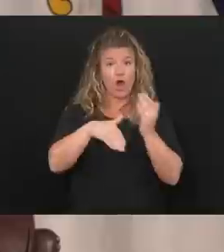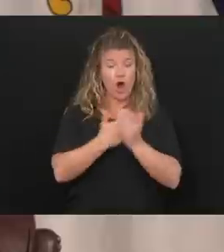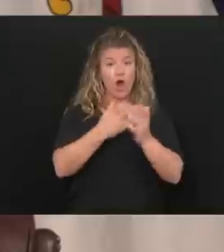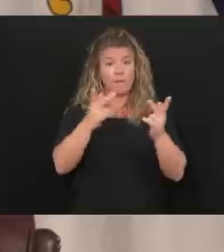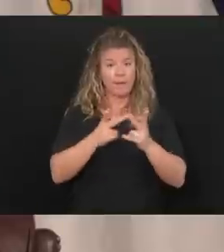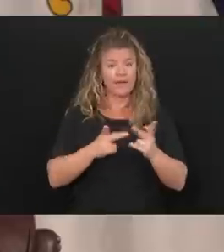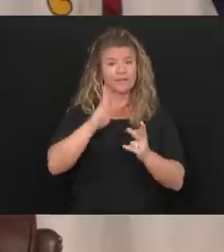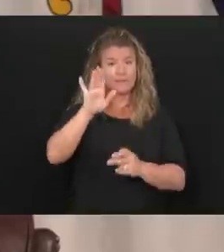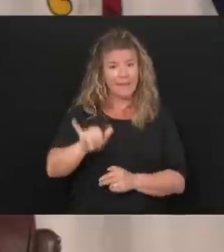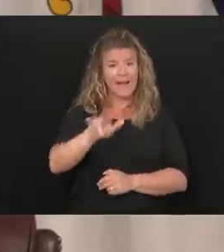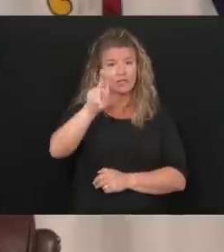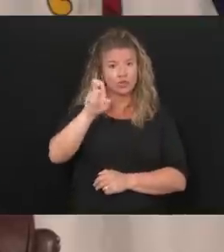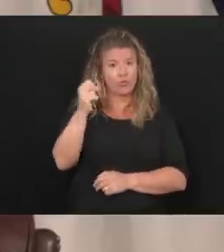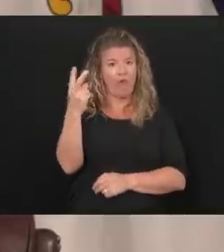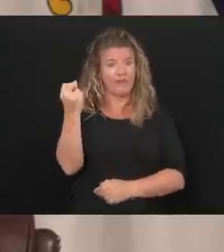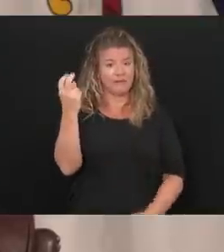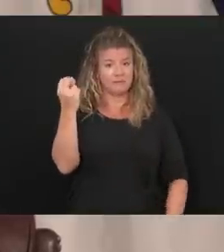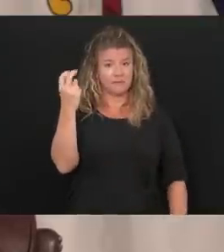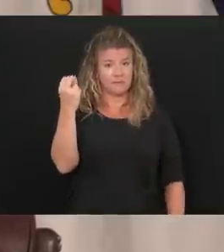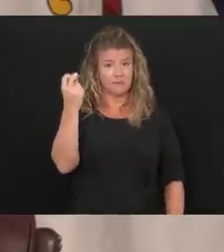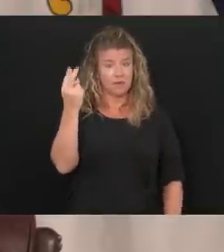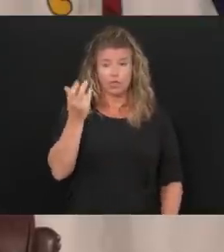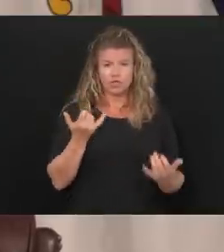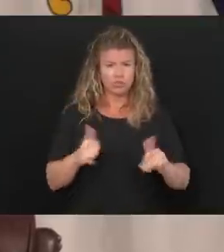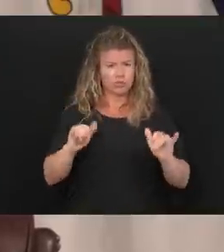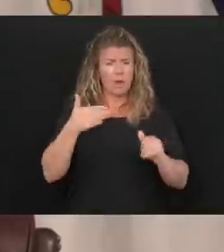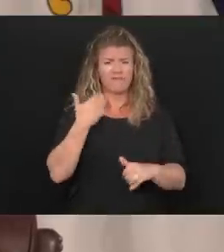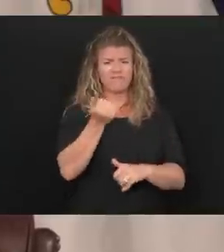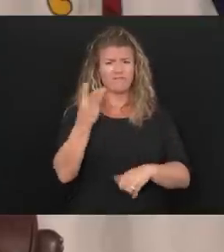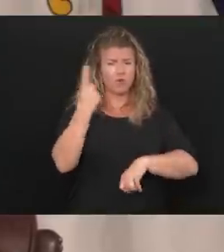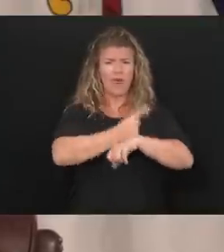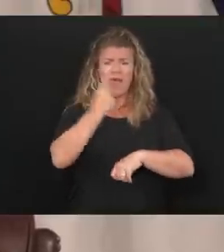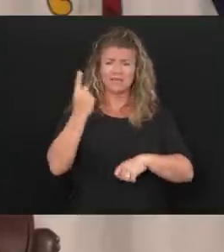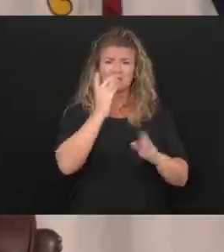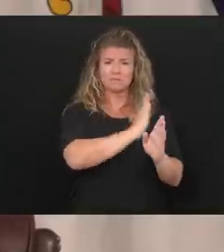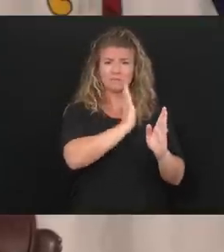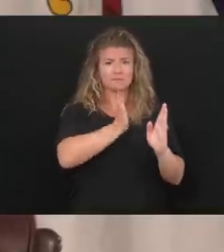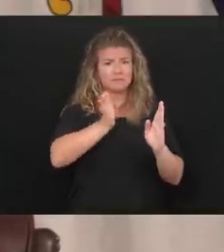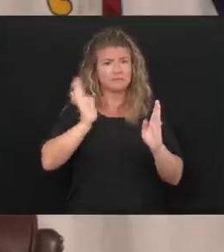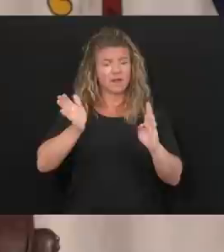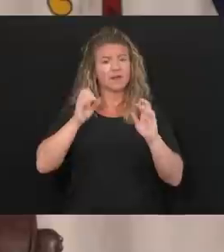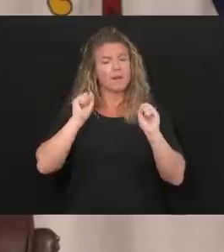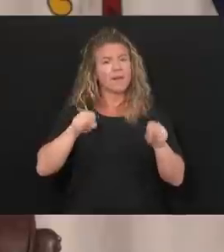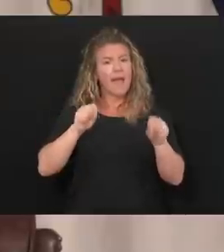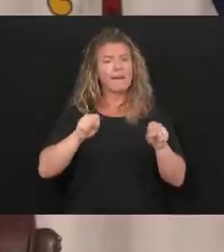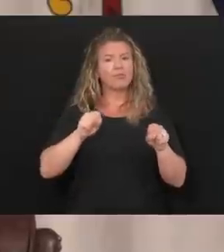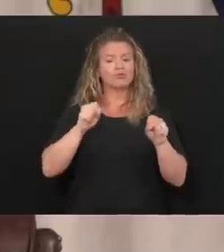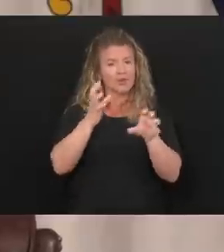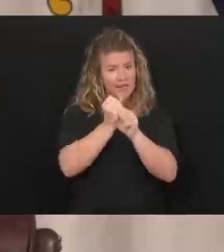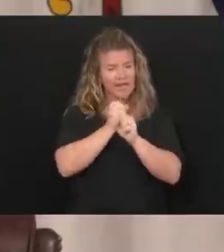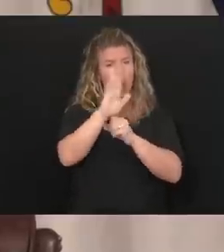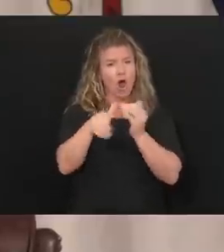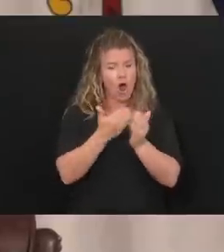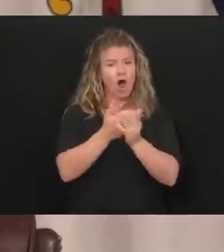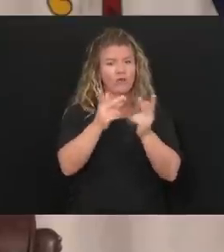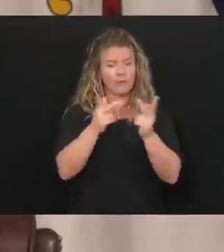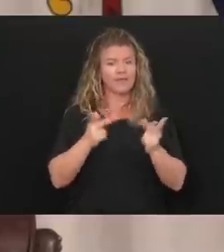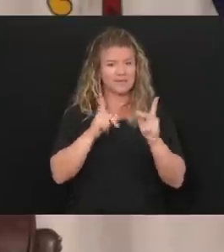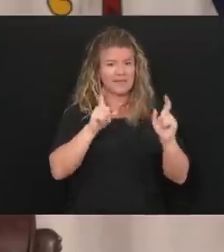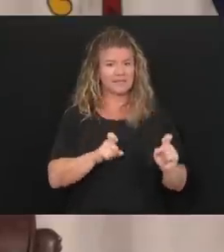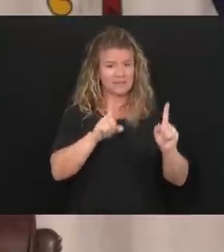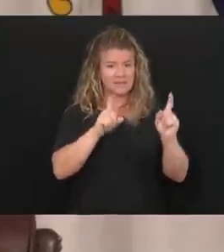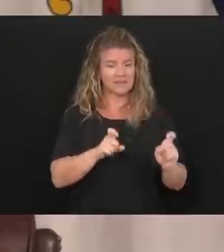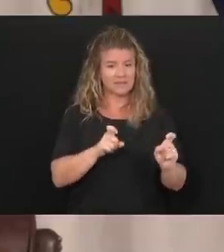by June the 12th. So we still got a few days to go, you know, to be able to get all the facilities. But